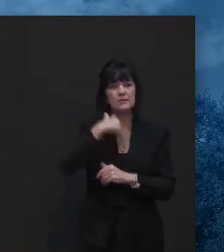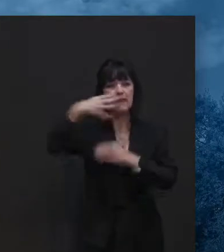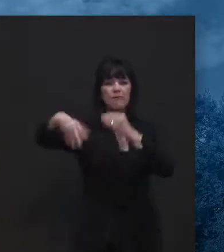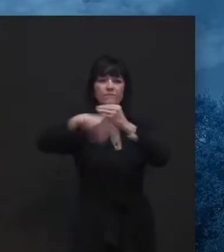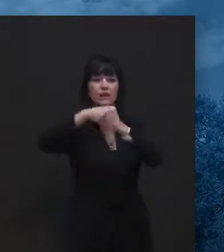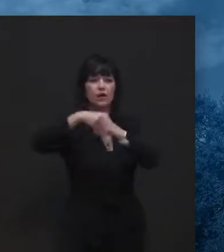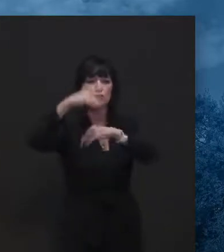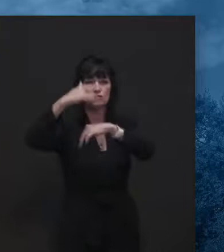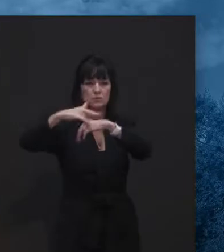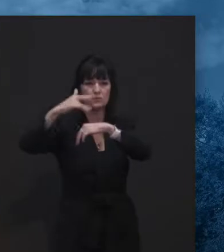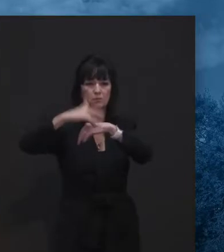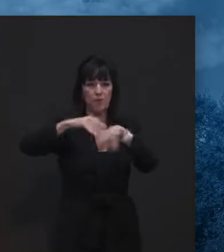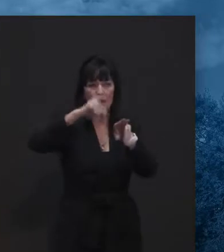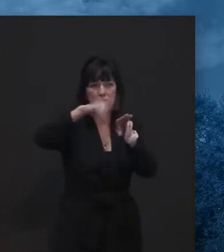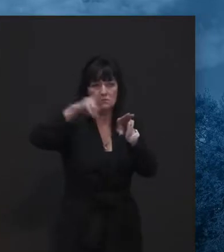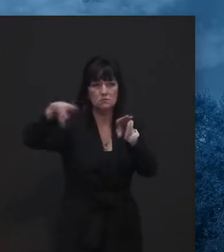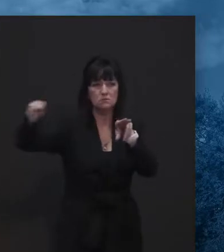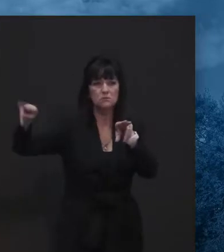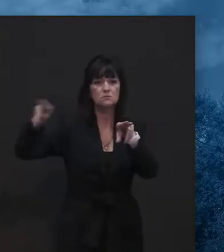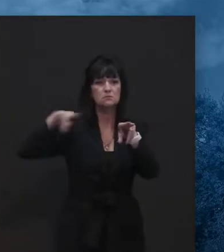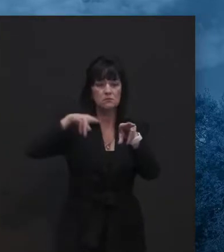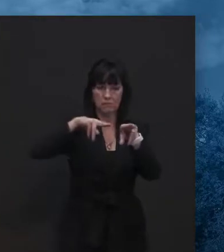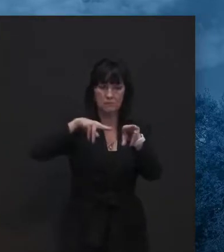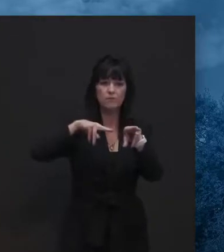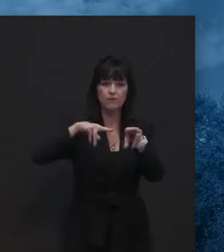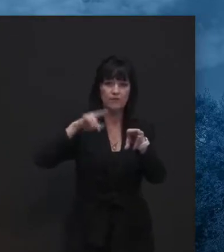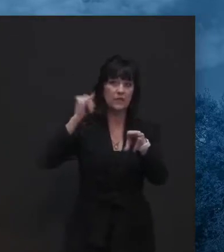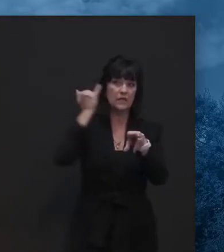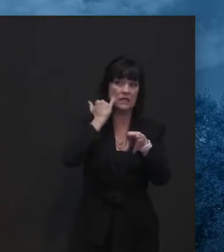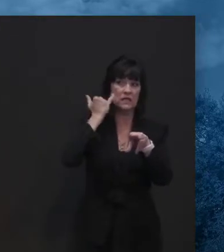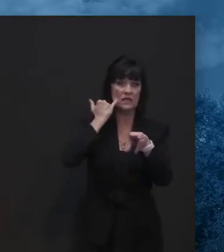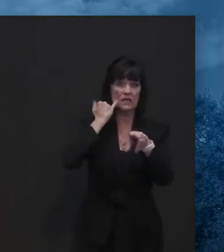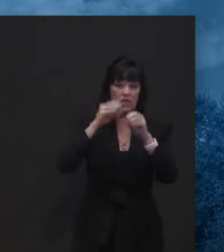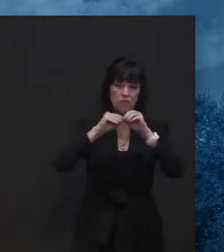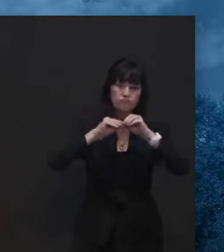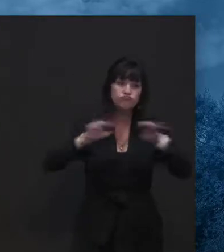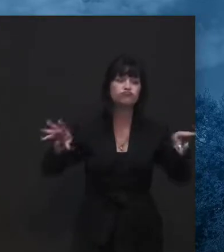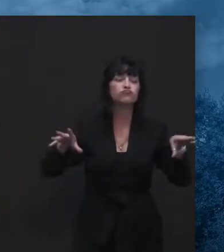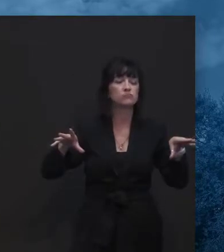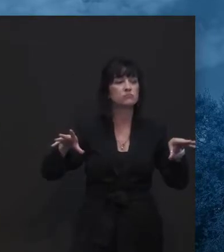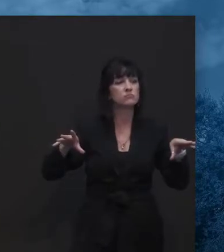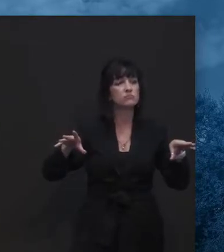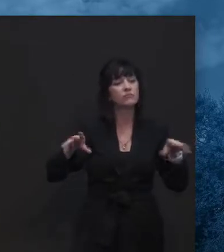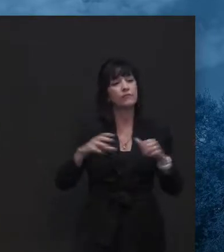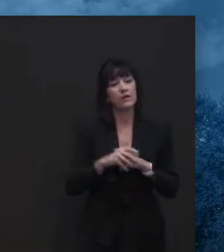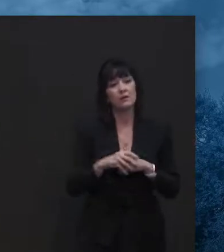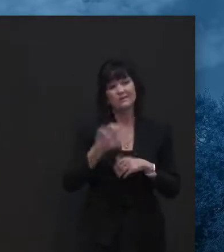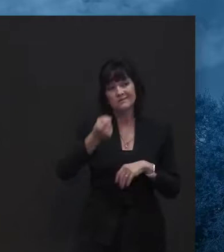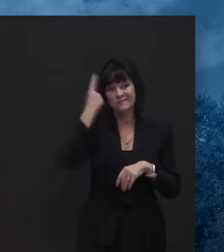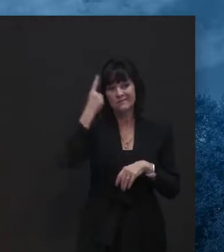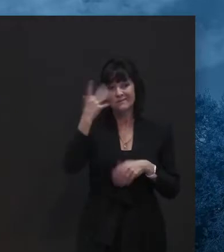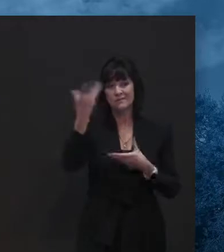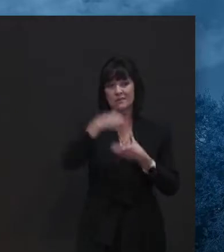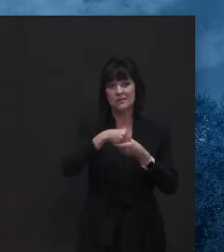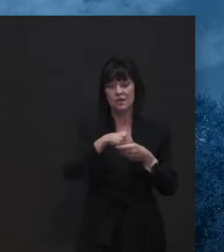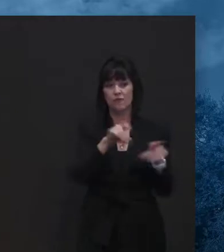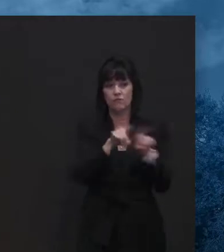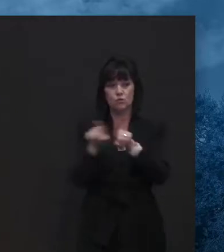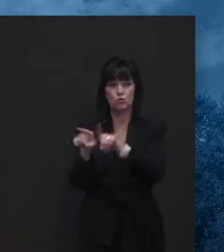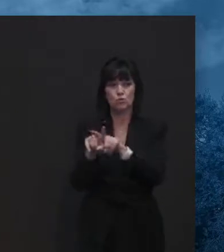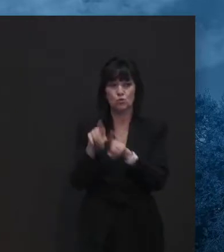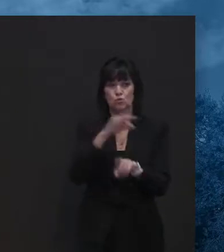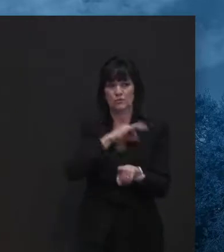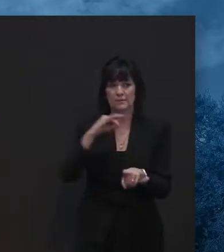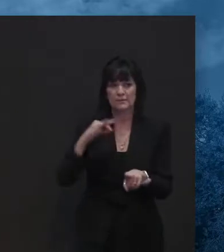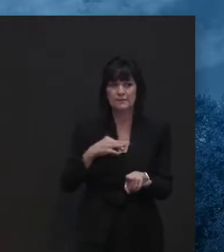factor that I think is going to be limiting us before actual bed space will be, uh, staffing for, for a hospital and critical care individuals. So it's a, uh,